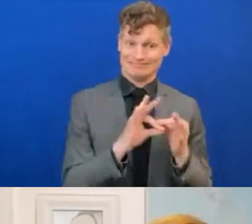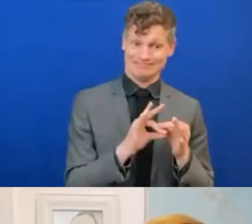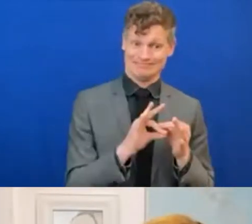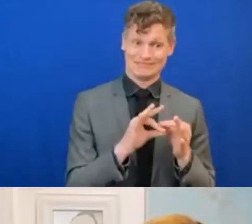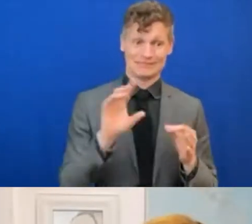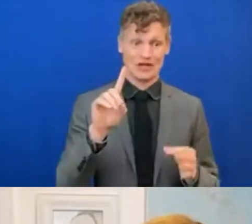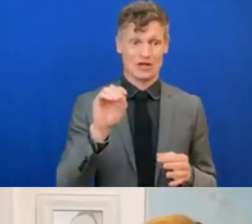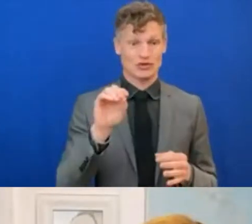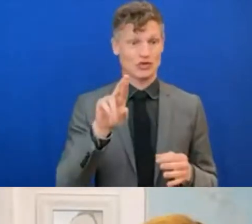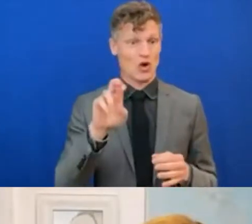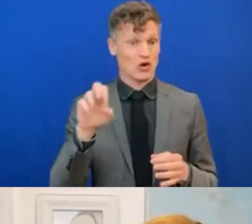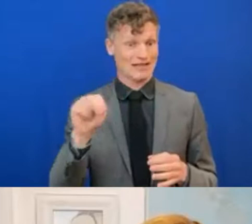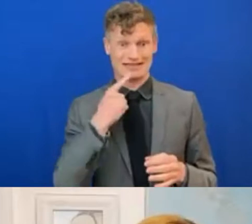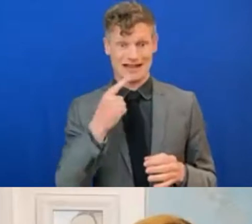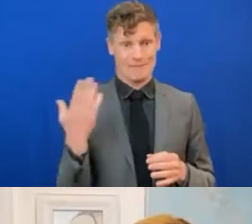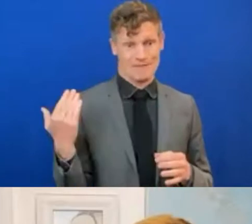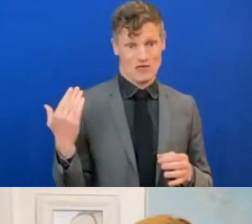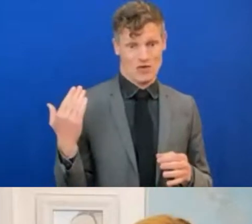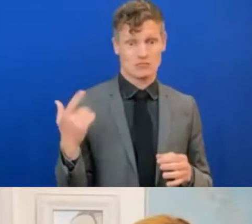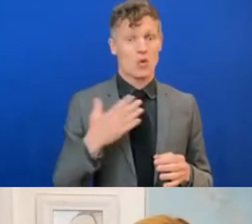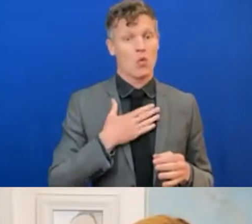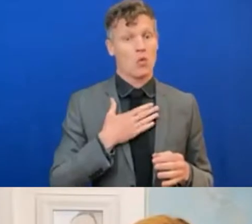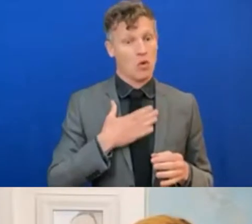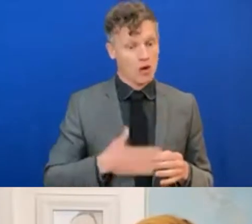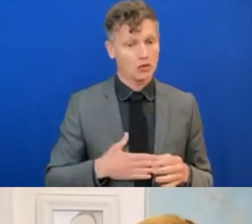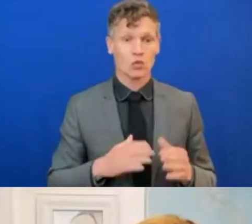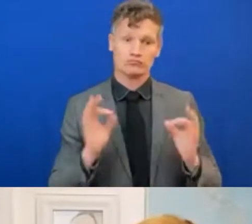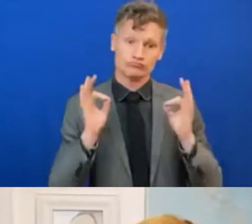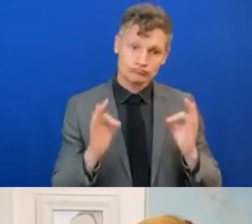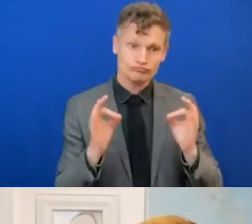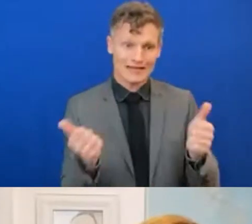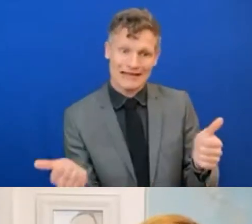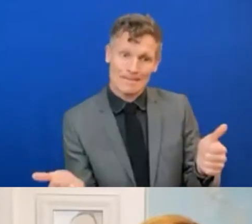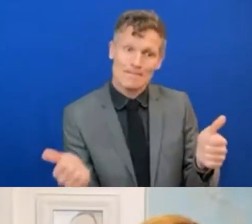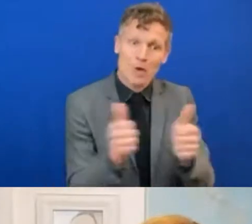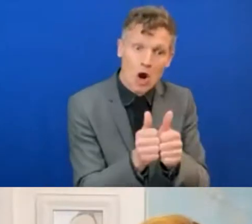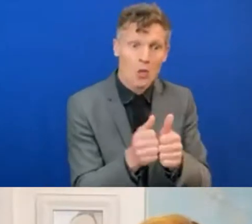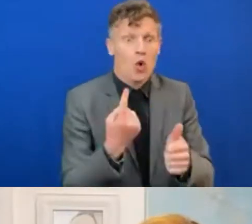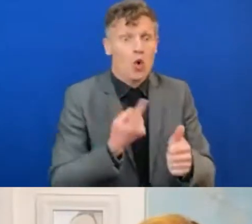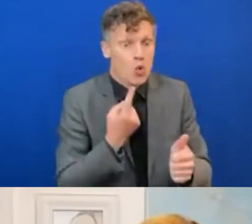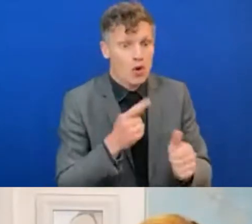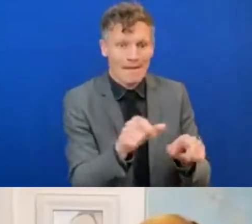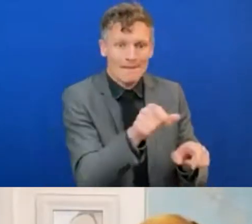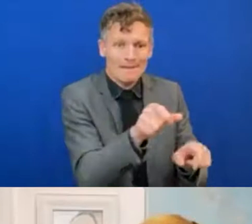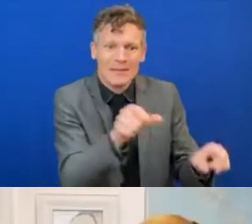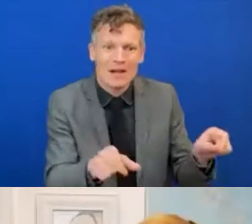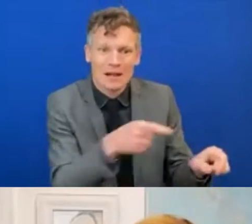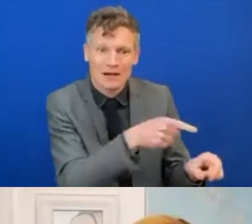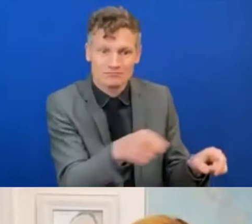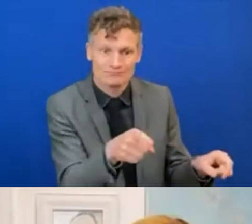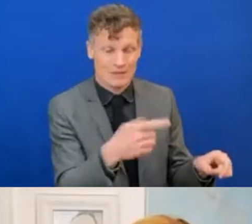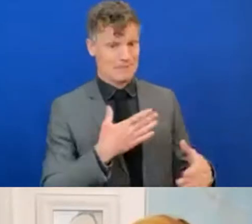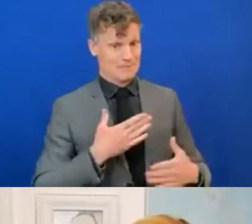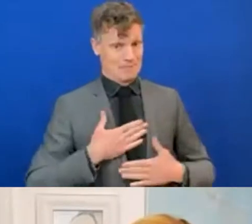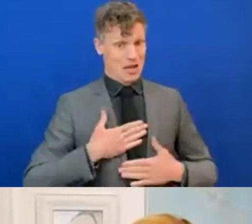is really the emphasis on actually engaging and partnering with the people. And more specifically, and within my experience, is